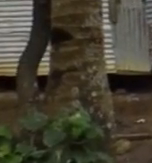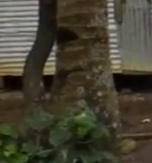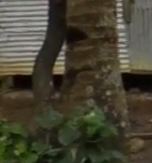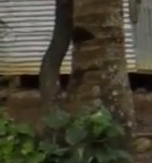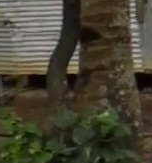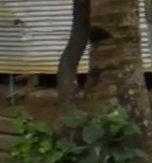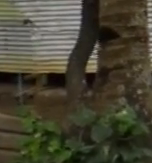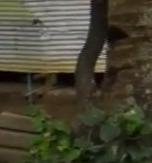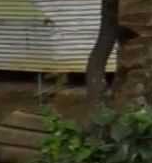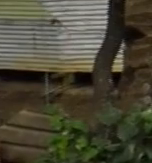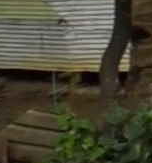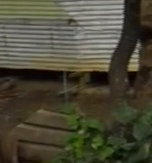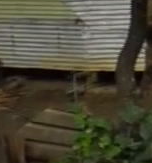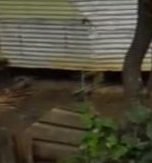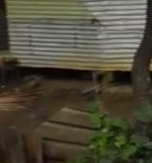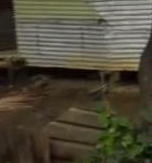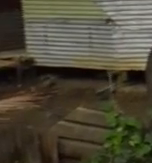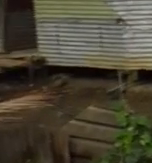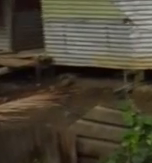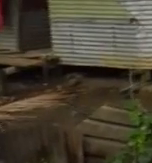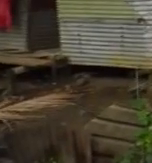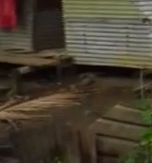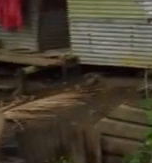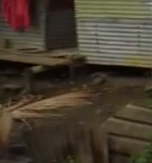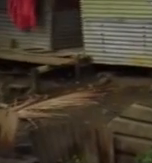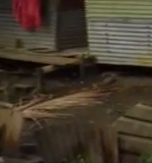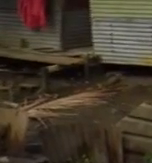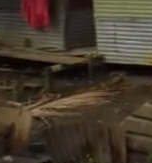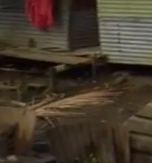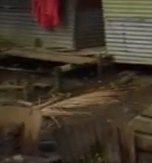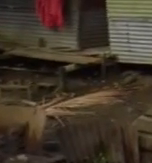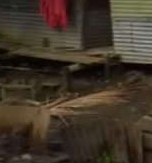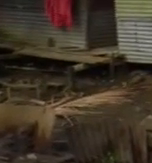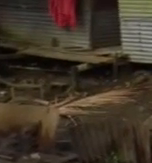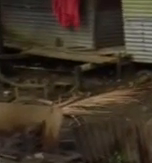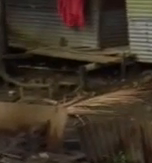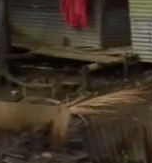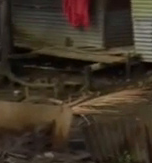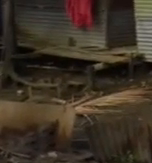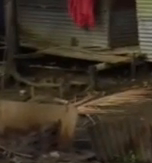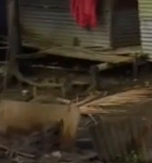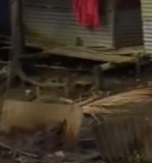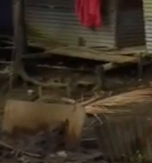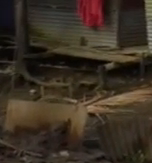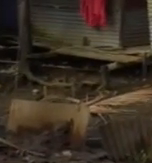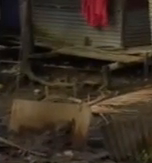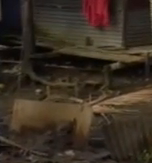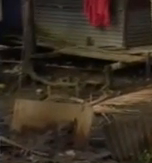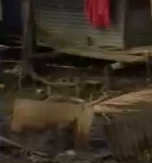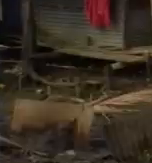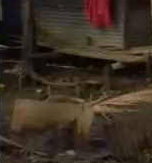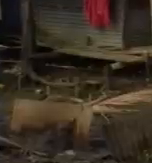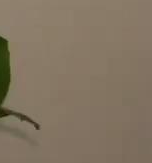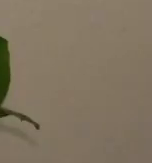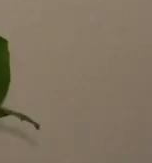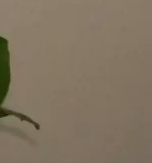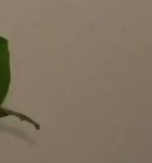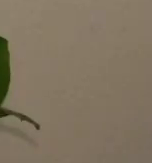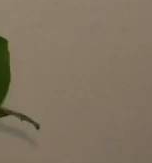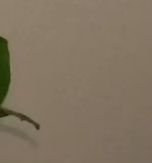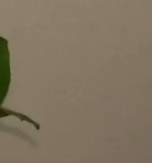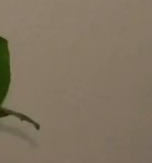that infrastructure will look like. Where will it go? What are the spaces that are available? How does it affect people? know, how can they connect